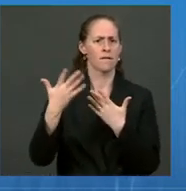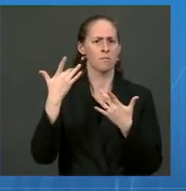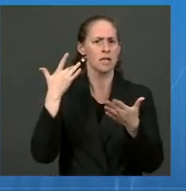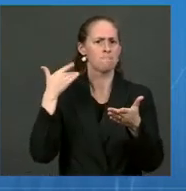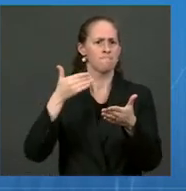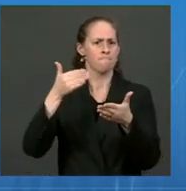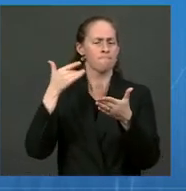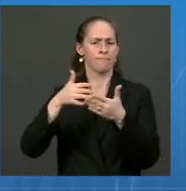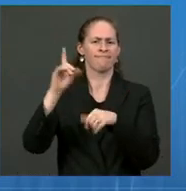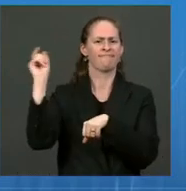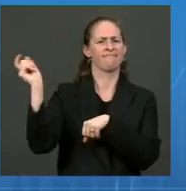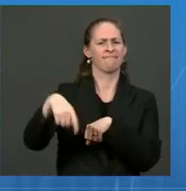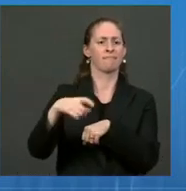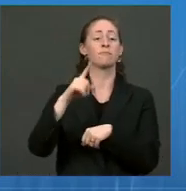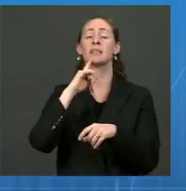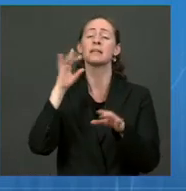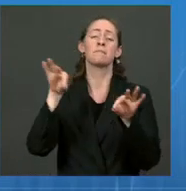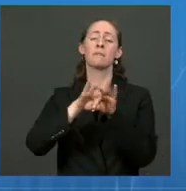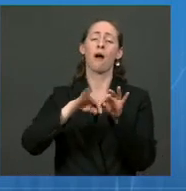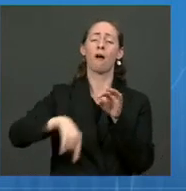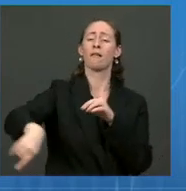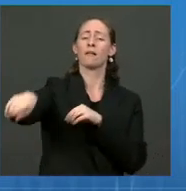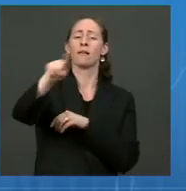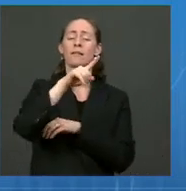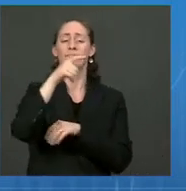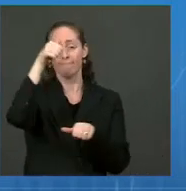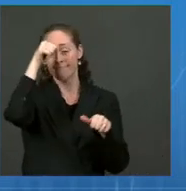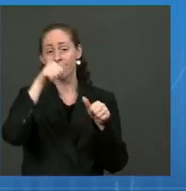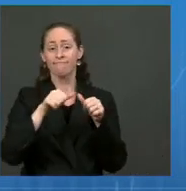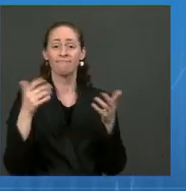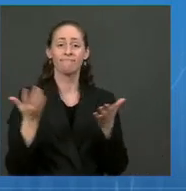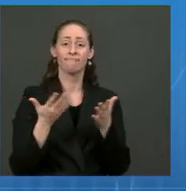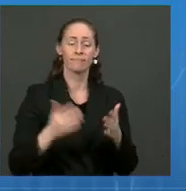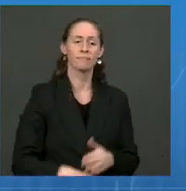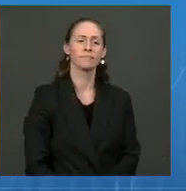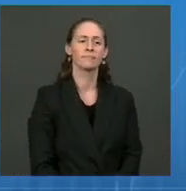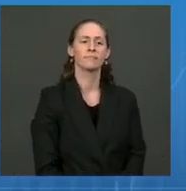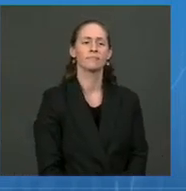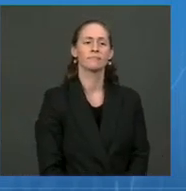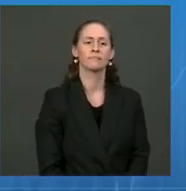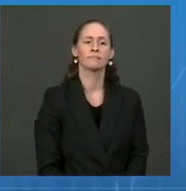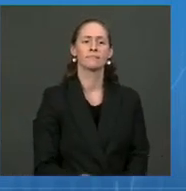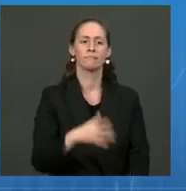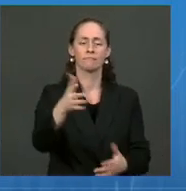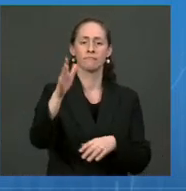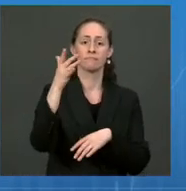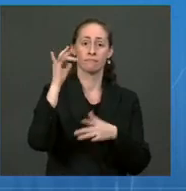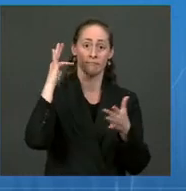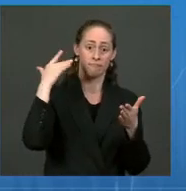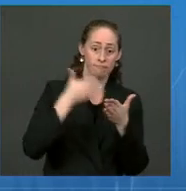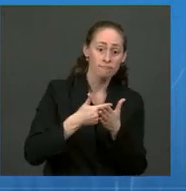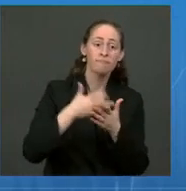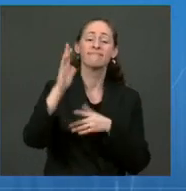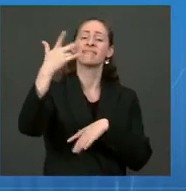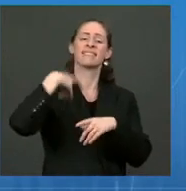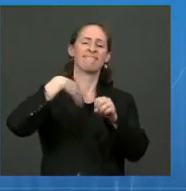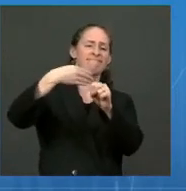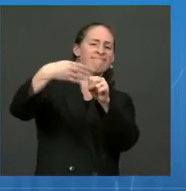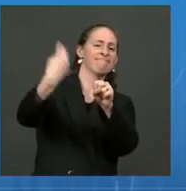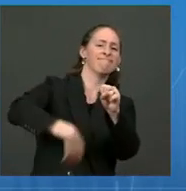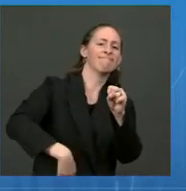important to remember that those deadlines deadlines are not cliffs. The federal worker deadline is